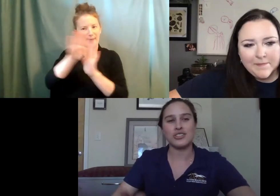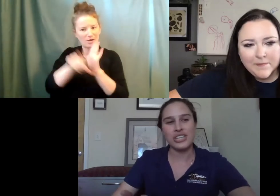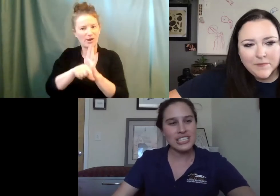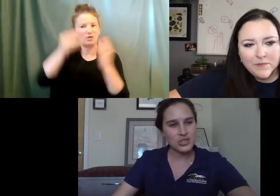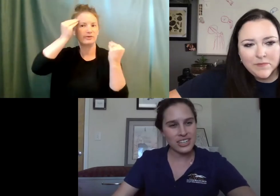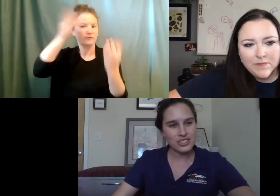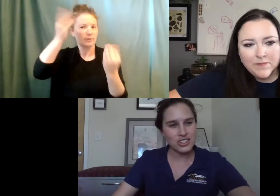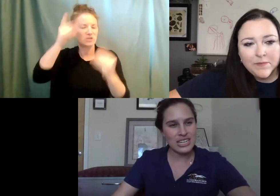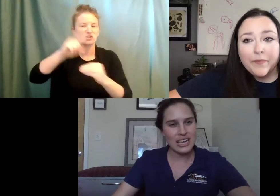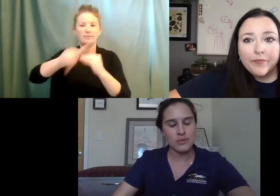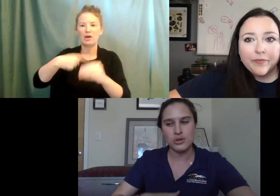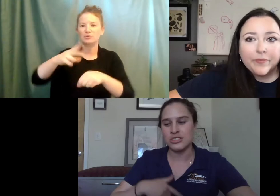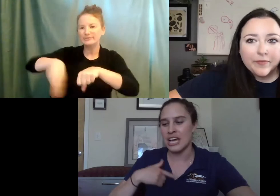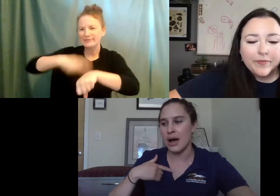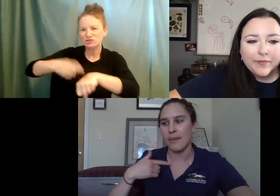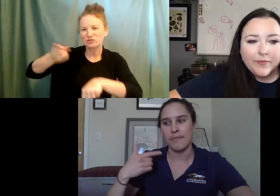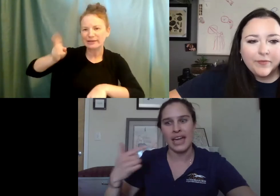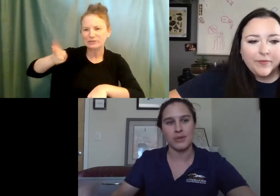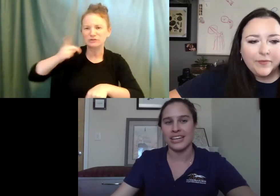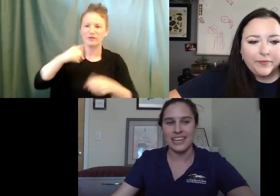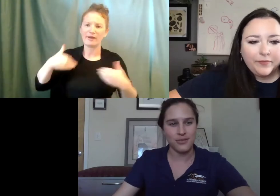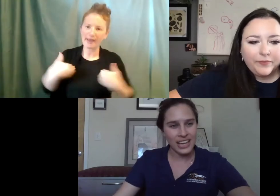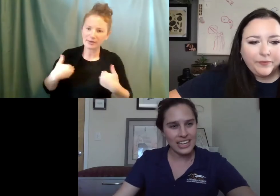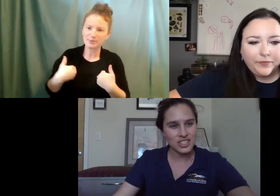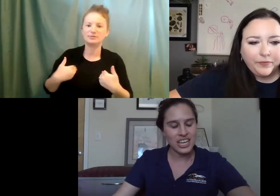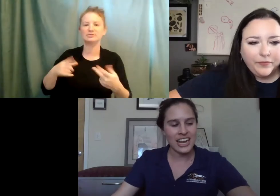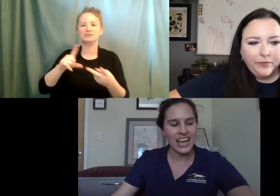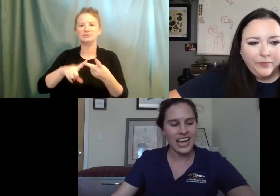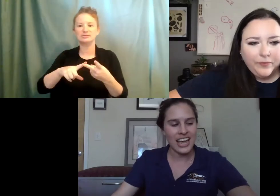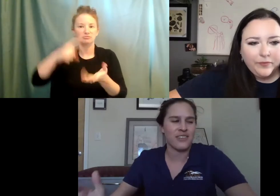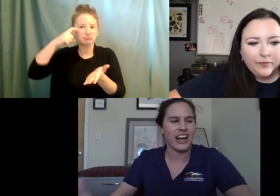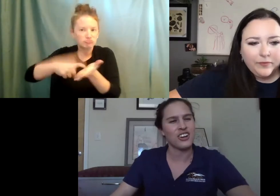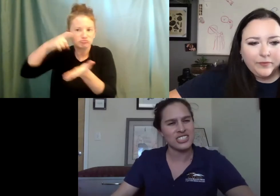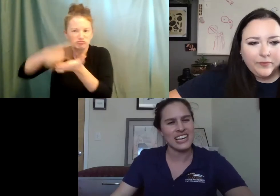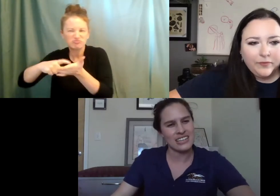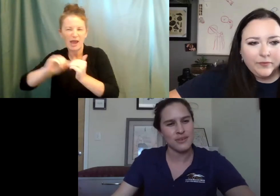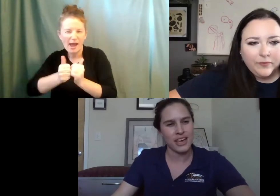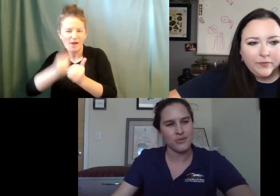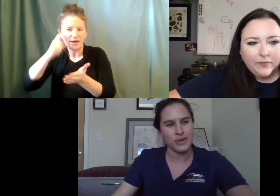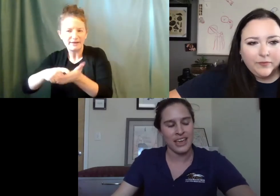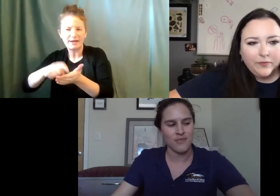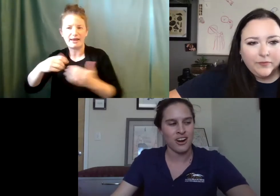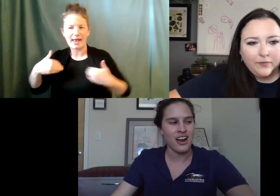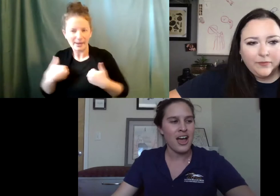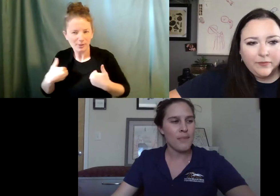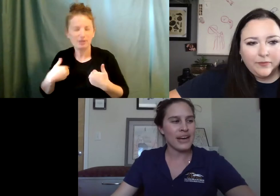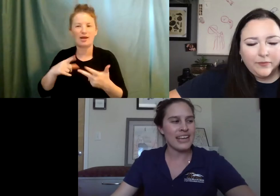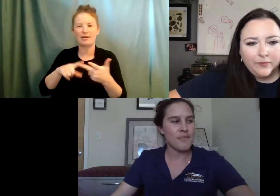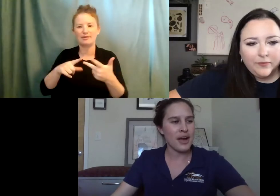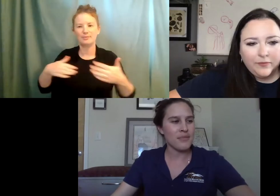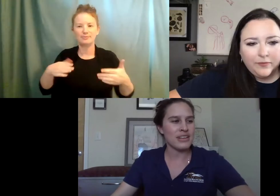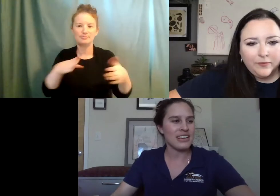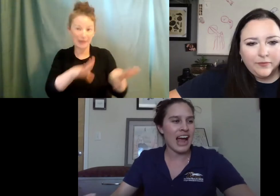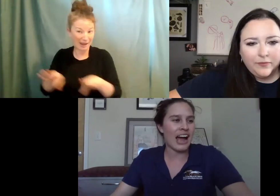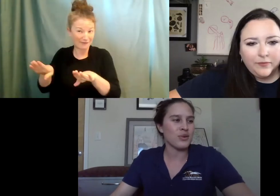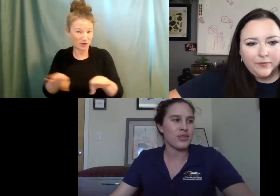natural history on certain animals, um, animal identification and kind of like understanding some animal behavior. But